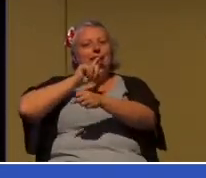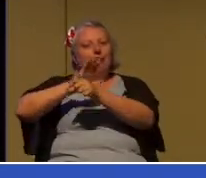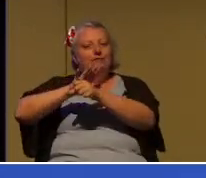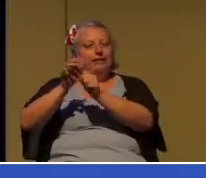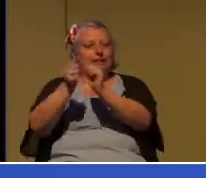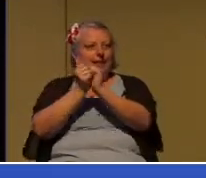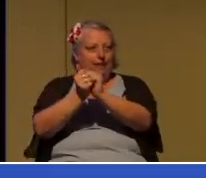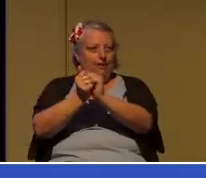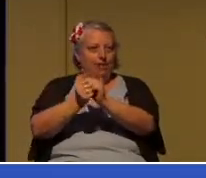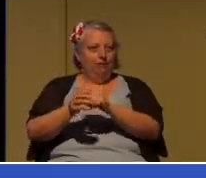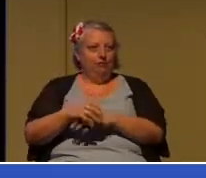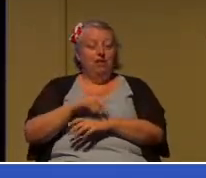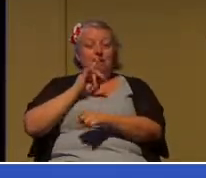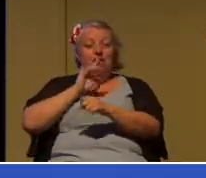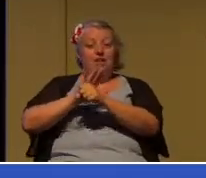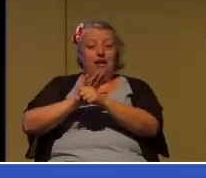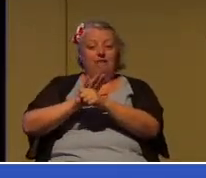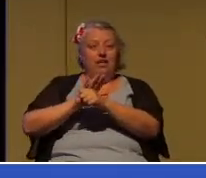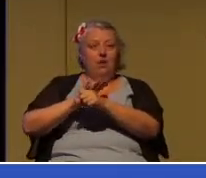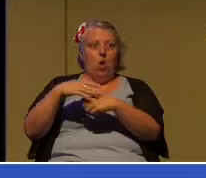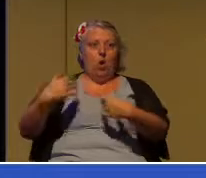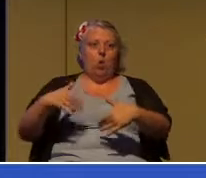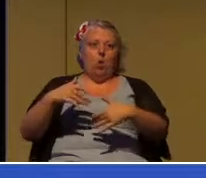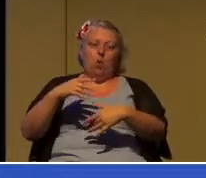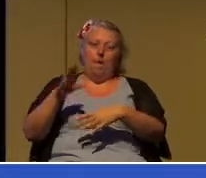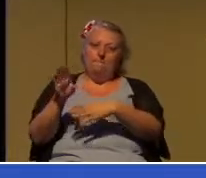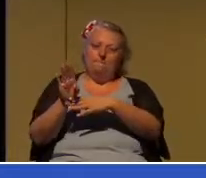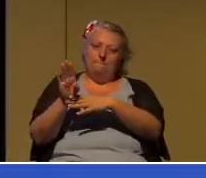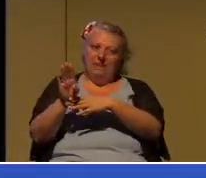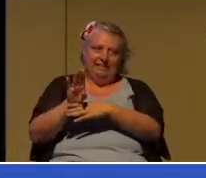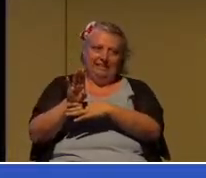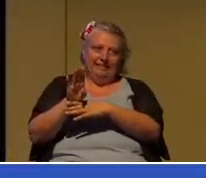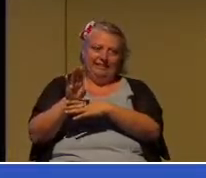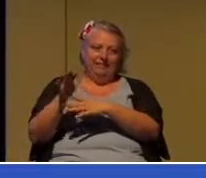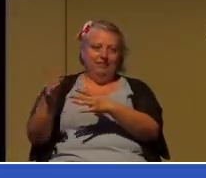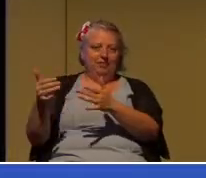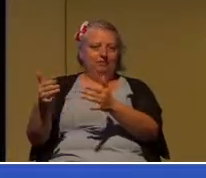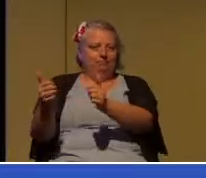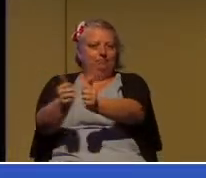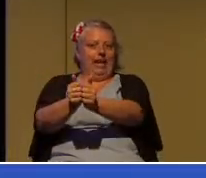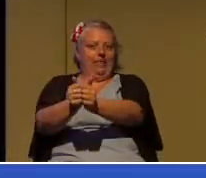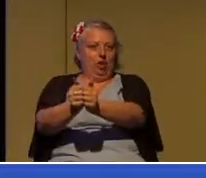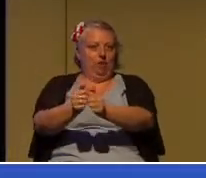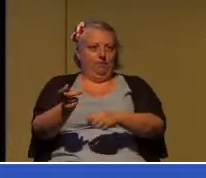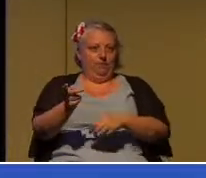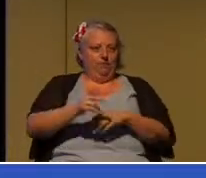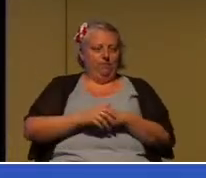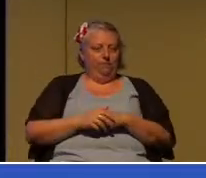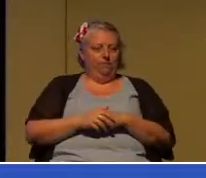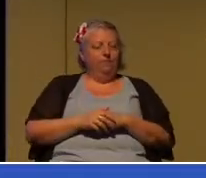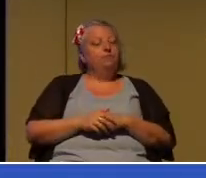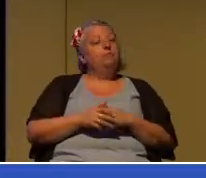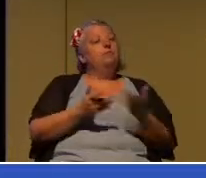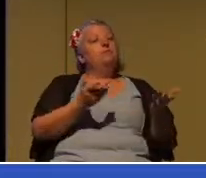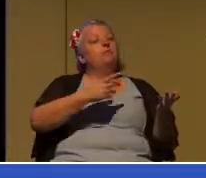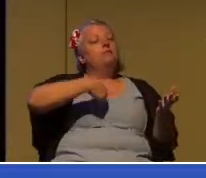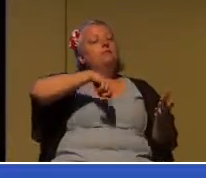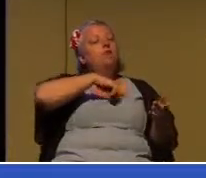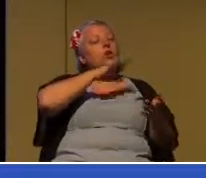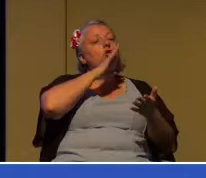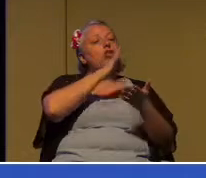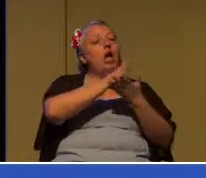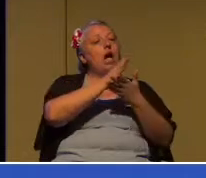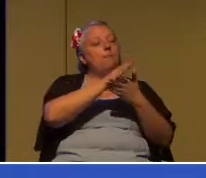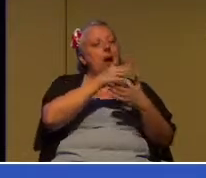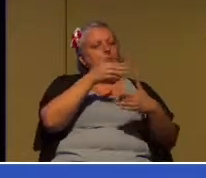is solemn business. And anytime we talk about going forward in life and anytime we don't want to leave a